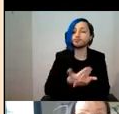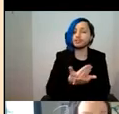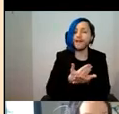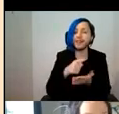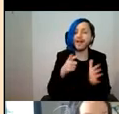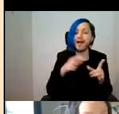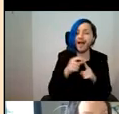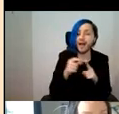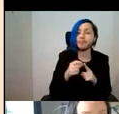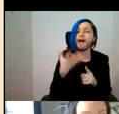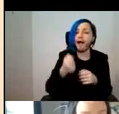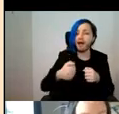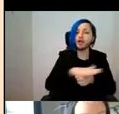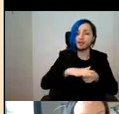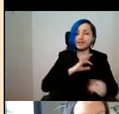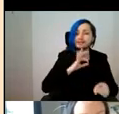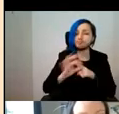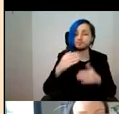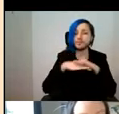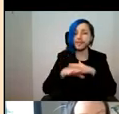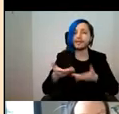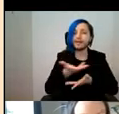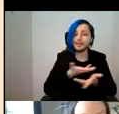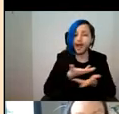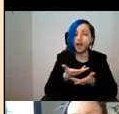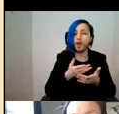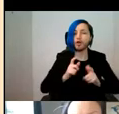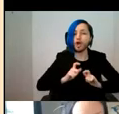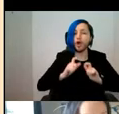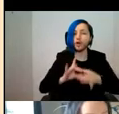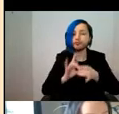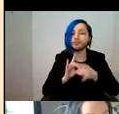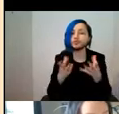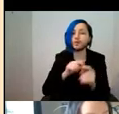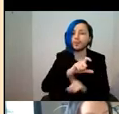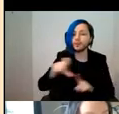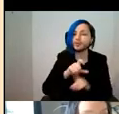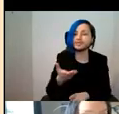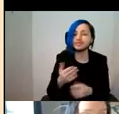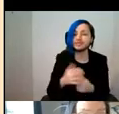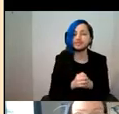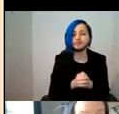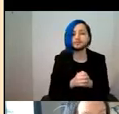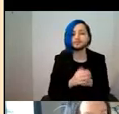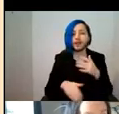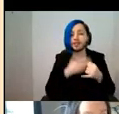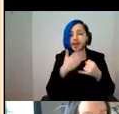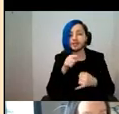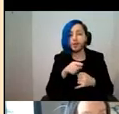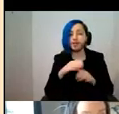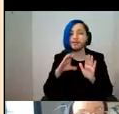contextualized within the dialogic and ongoing relationship with the community. And finally, Instagram